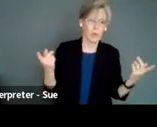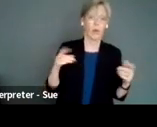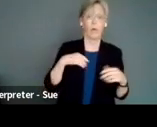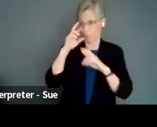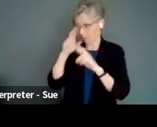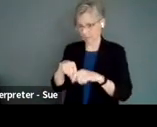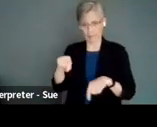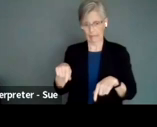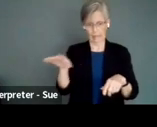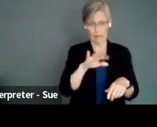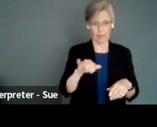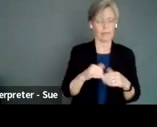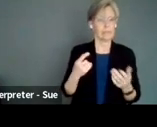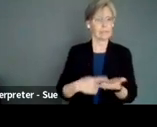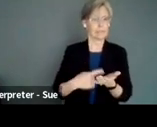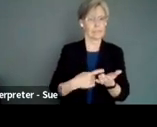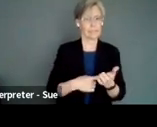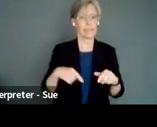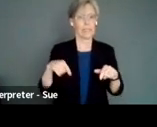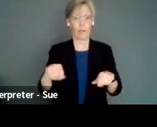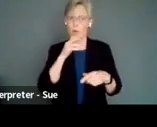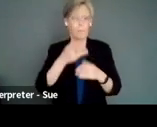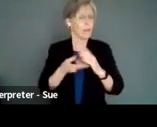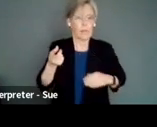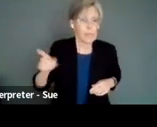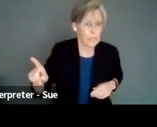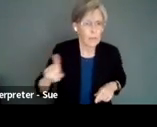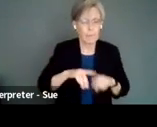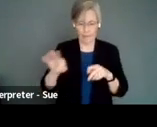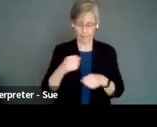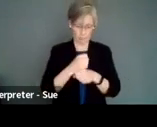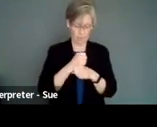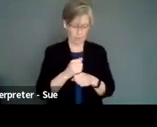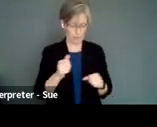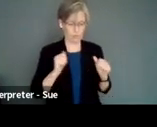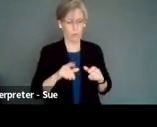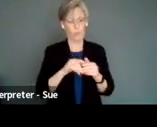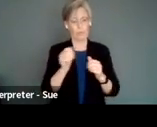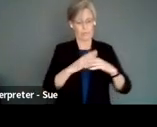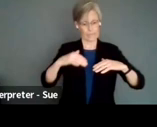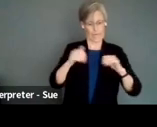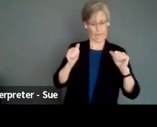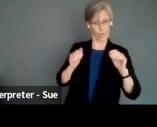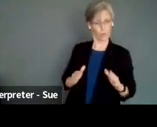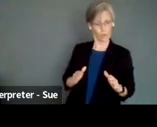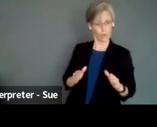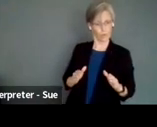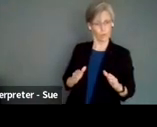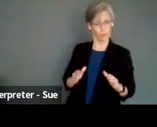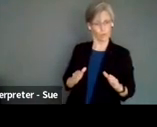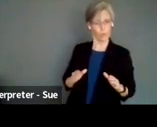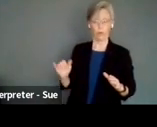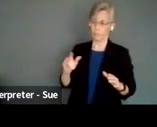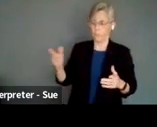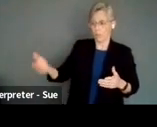respect, and it's fine on this call. This is not a slight in any way. But if you are producing a show with indigenous actors, it's sometimes welcoming